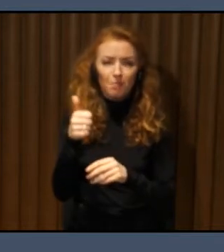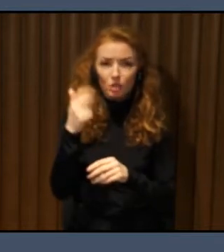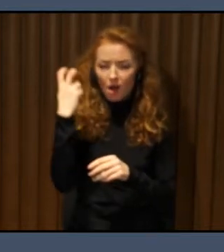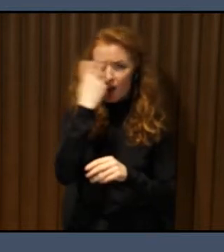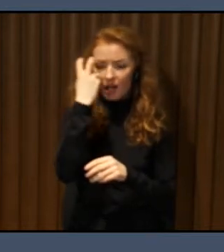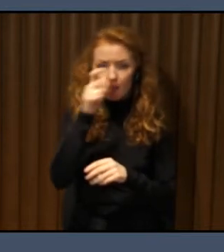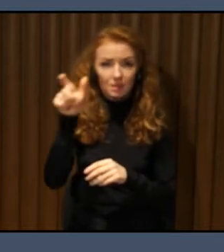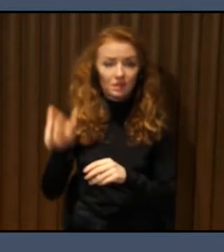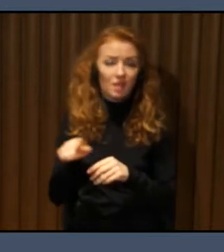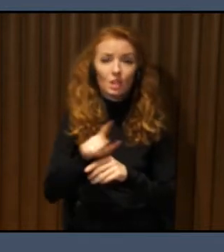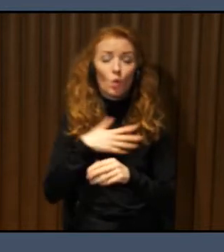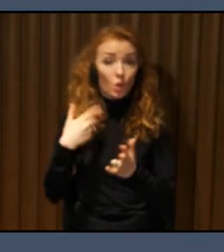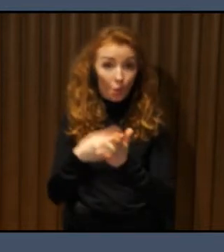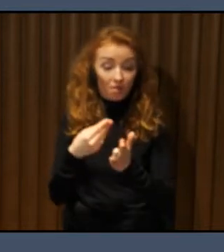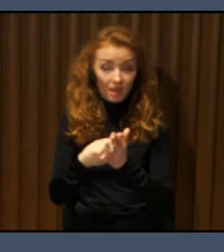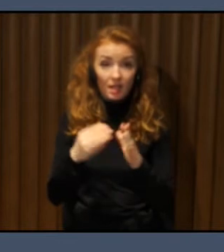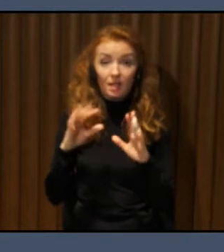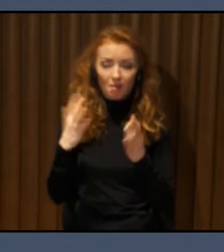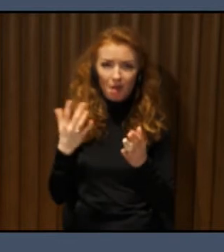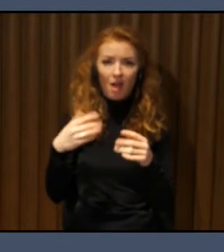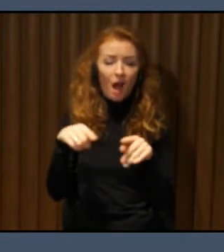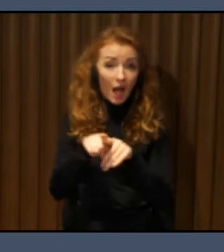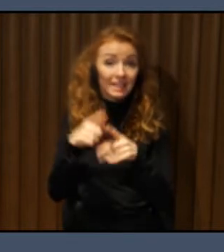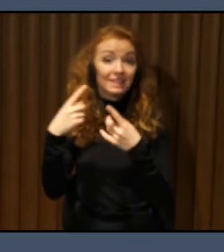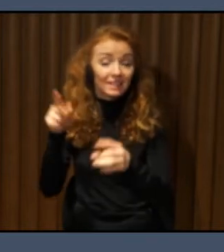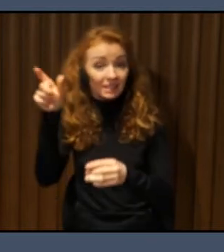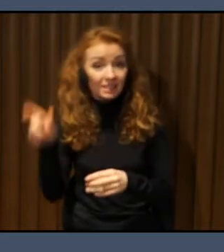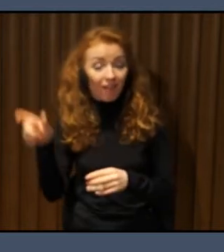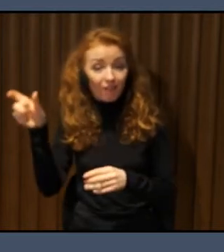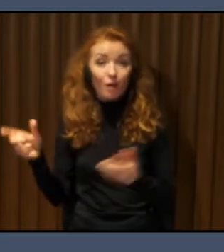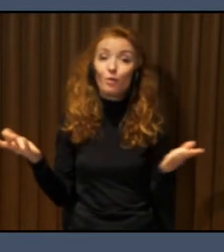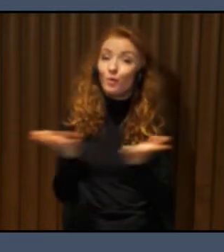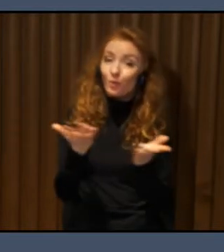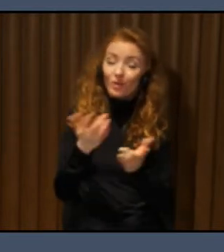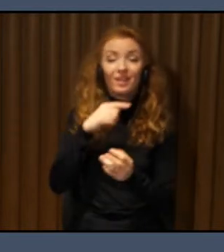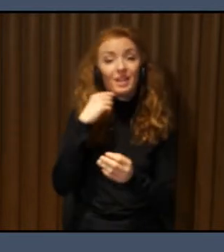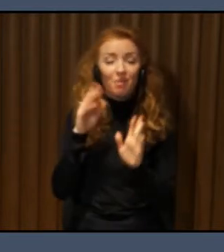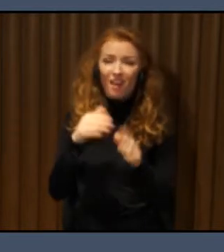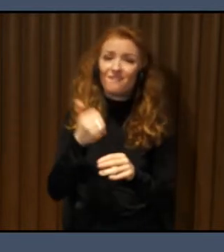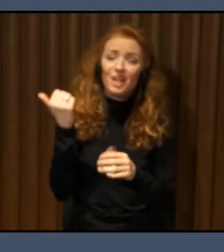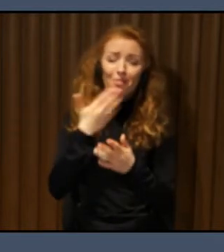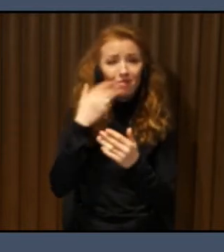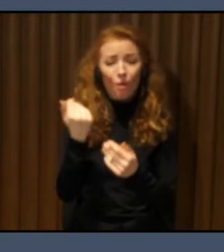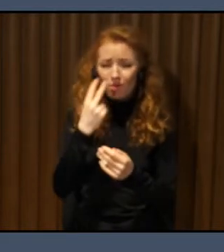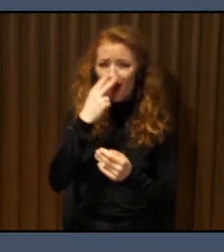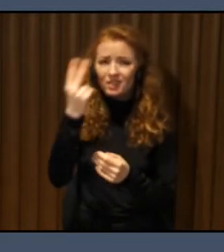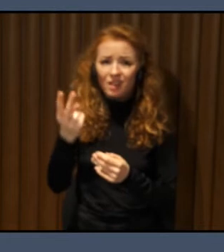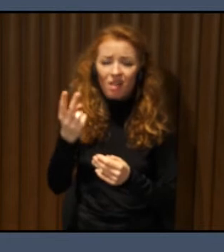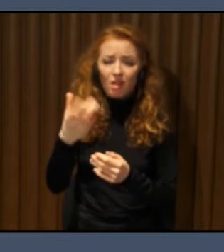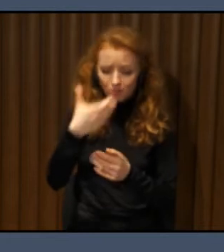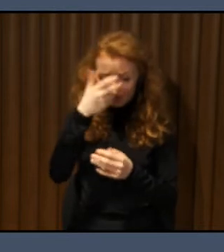people. They want to have their hand free. They want just to have a small information on their ear. So it's compliant